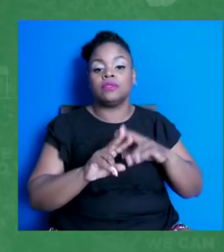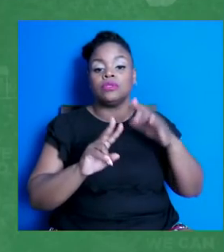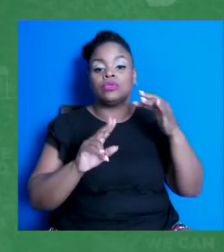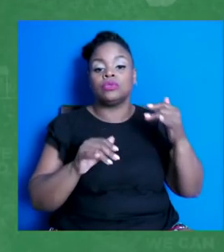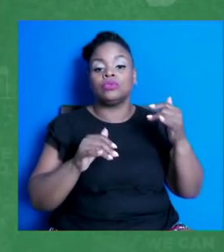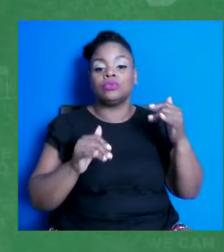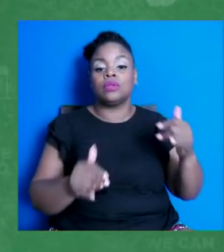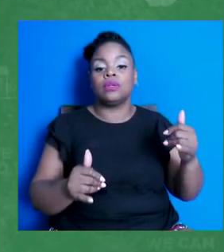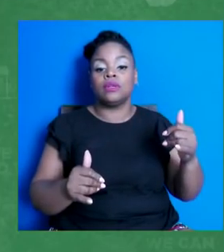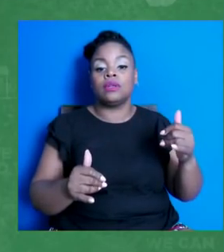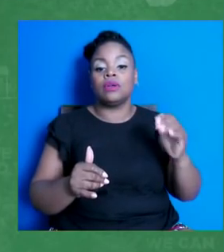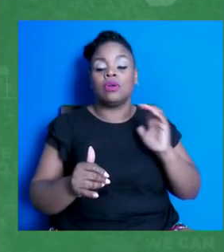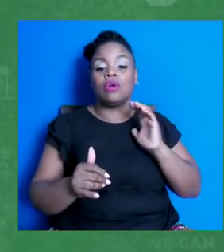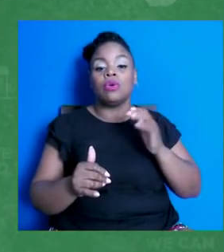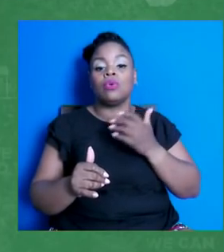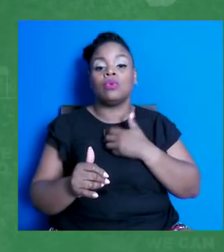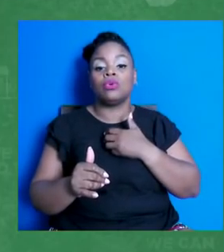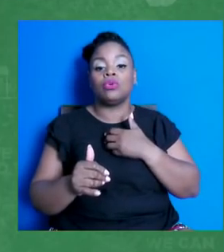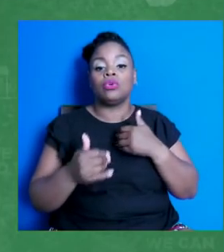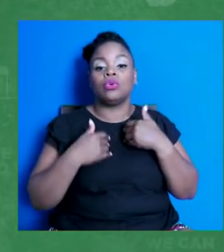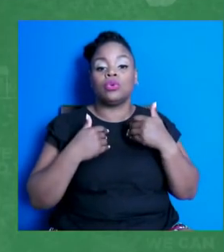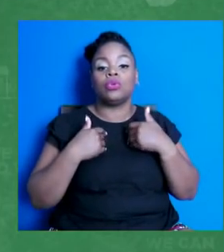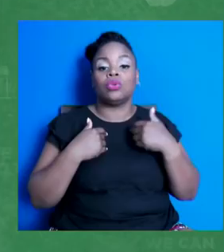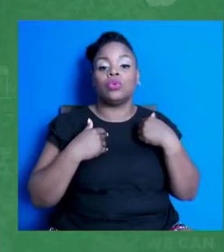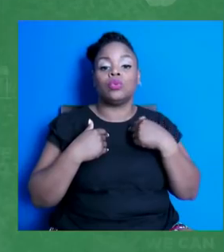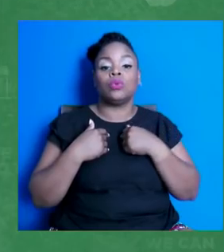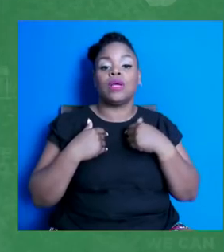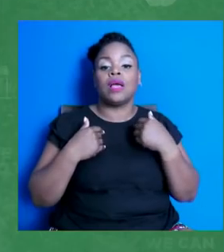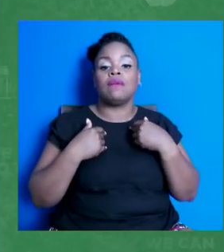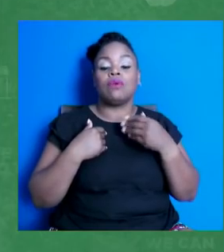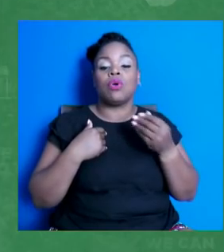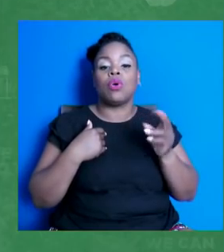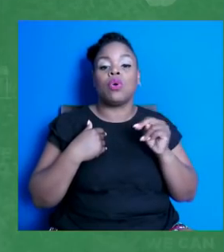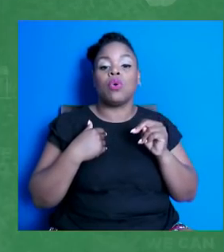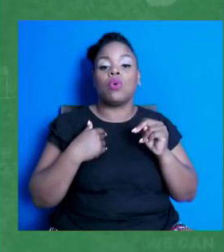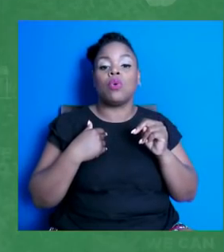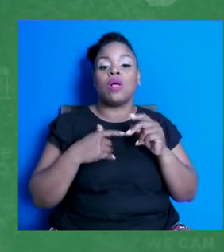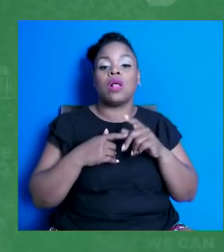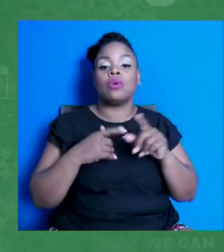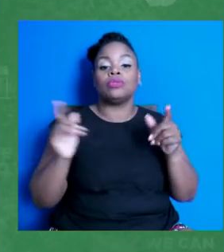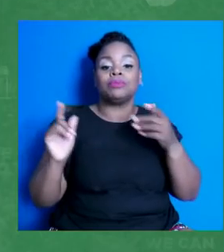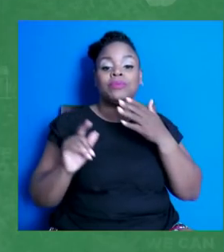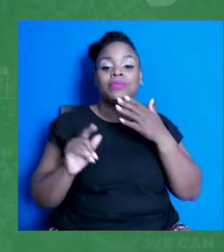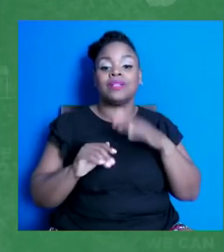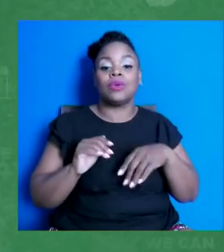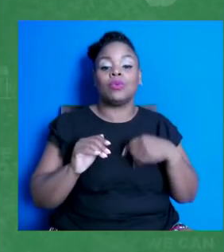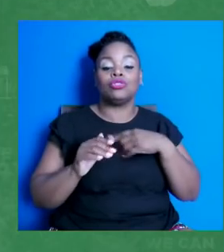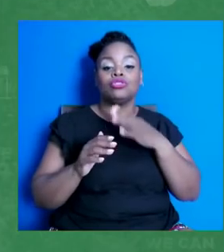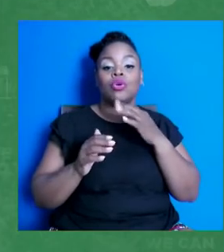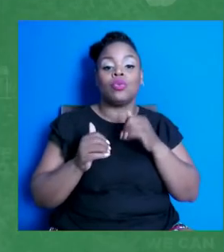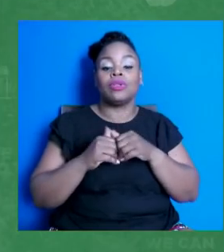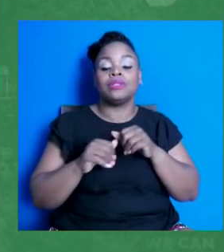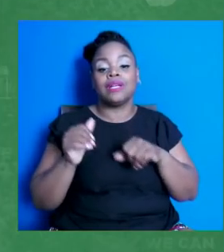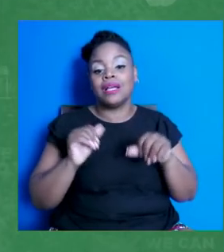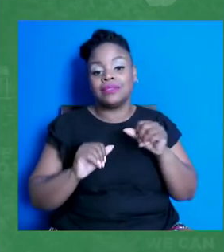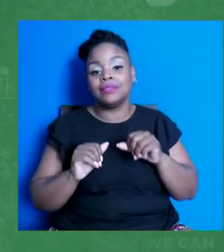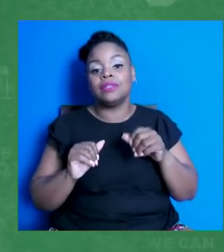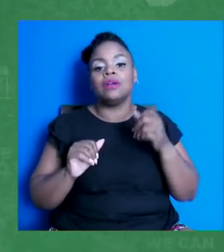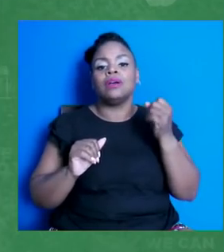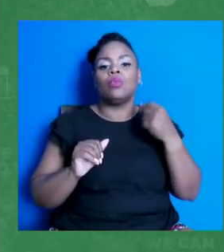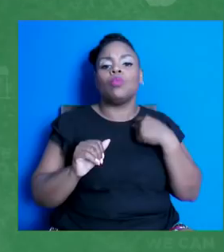of language. So it's best if teens talk to one another since we can understand and relate to each other more.